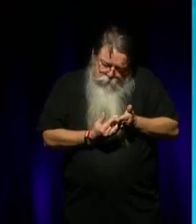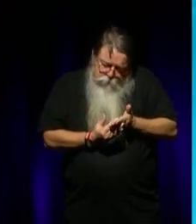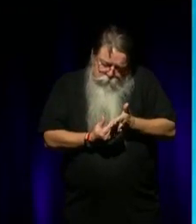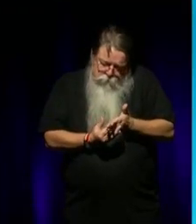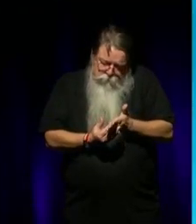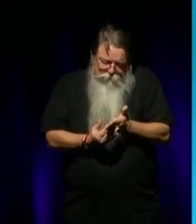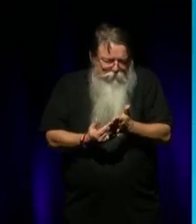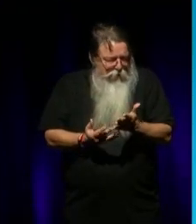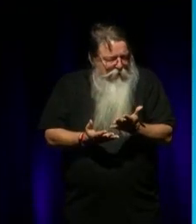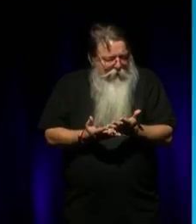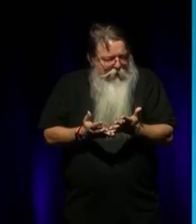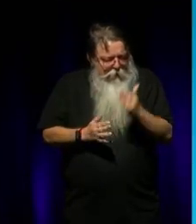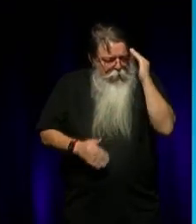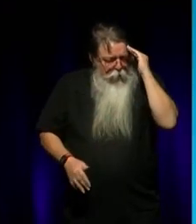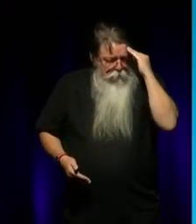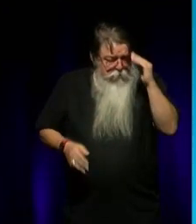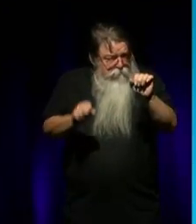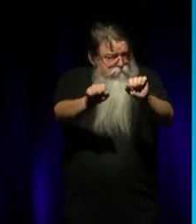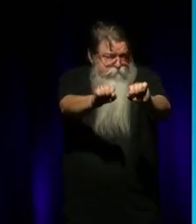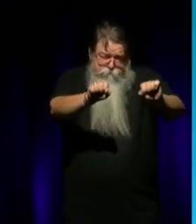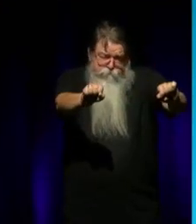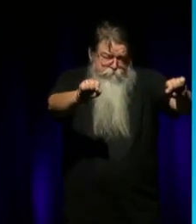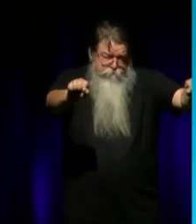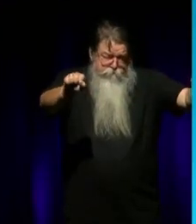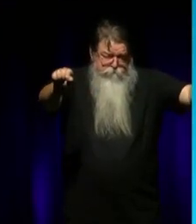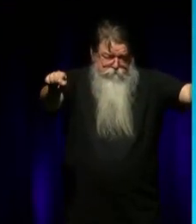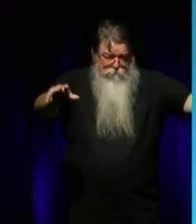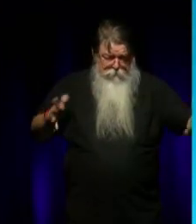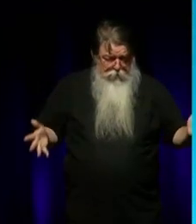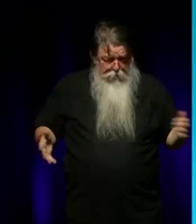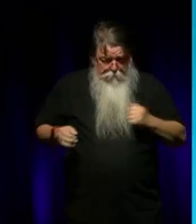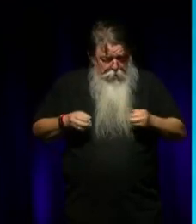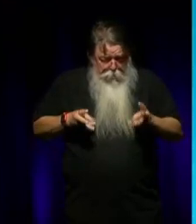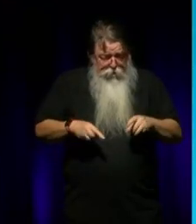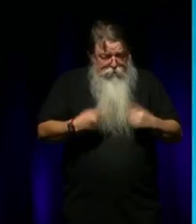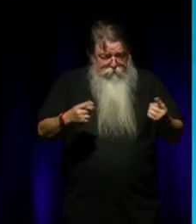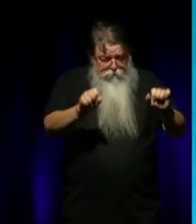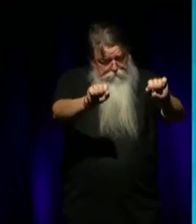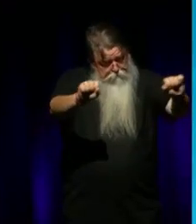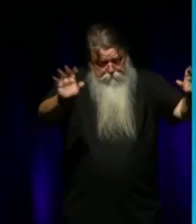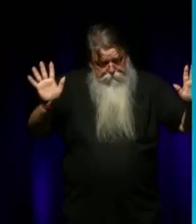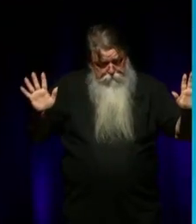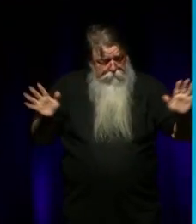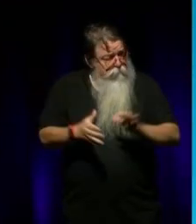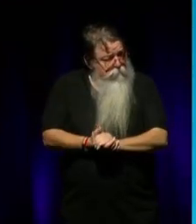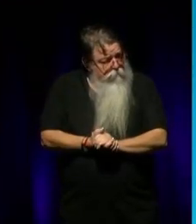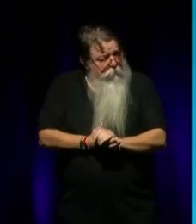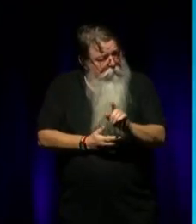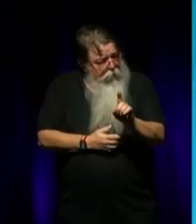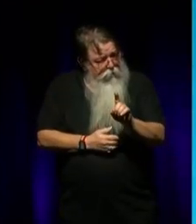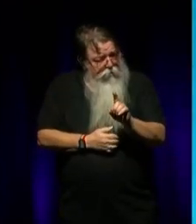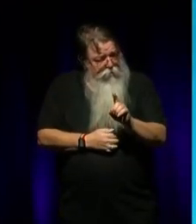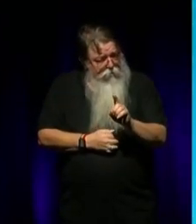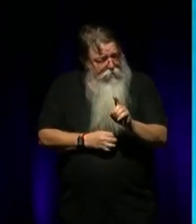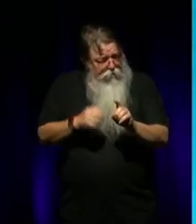it, and that's their choice personally to them. But I know, I'm assuming, and I, I, I feel, um, the